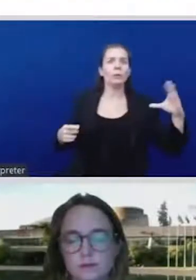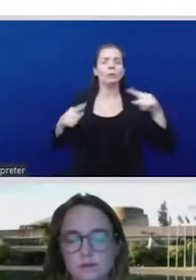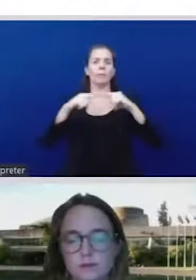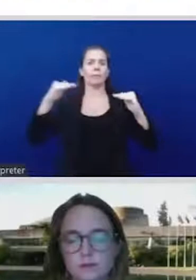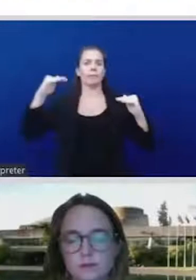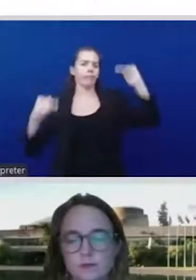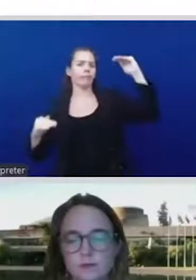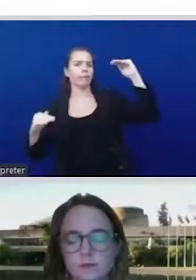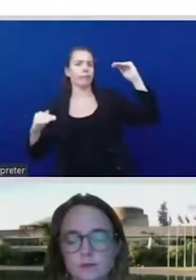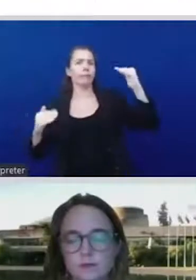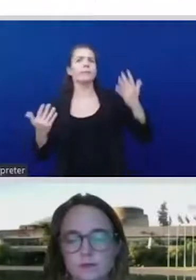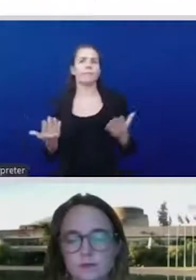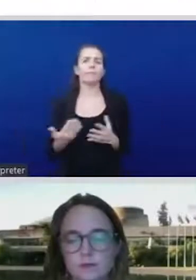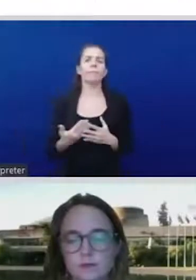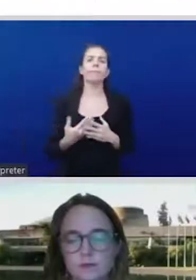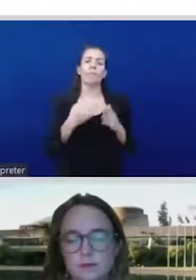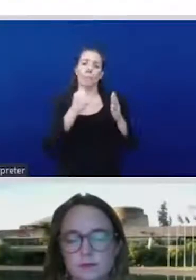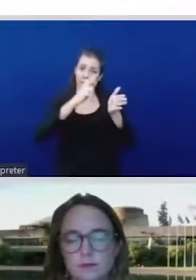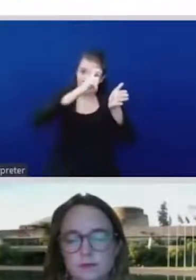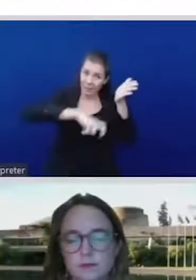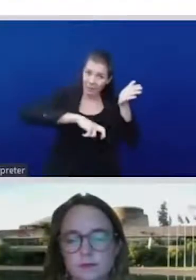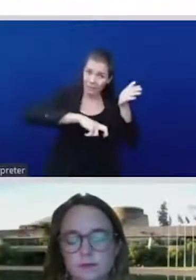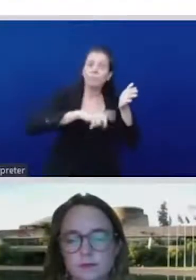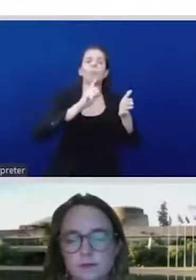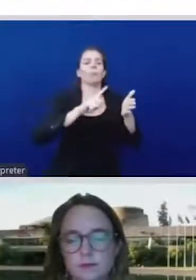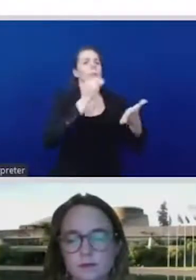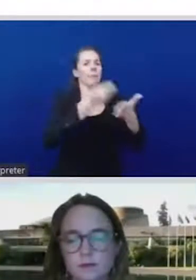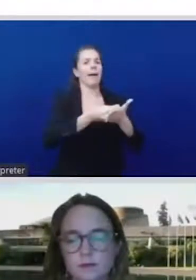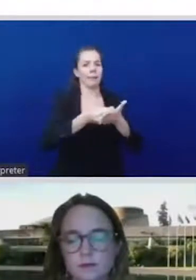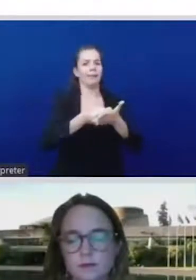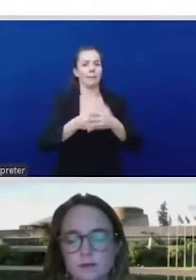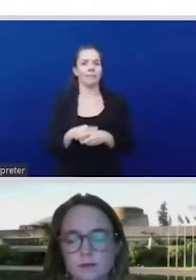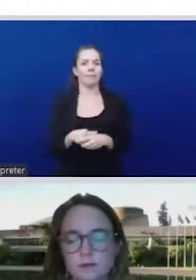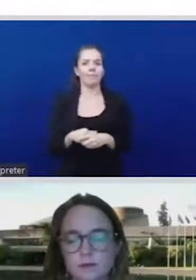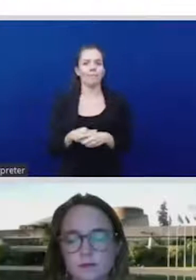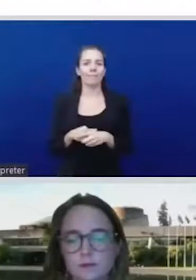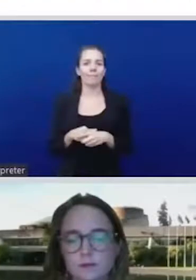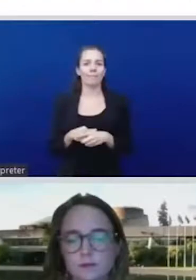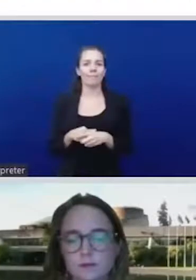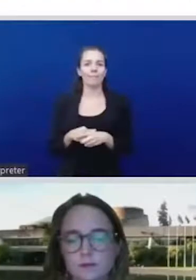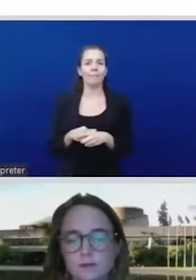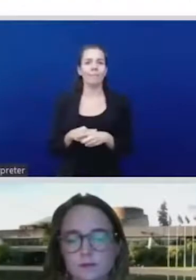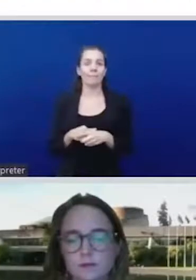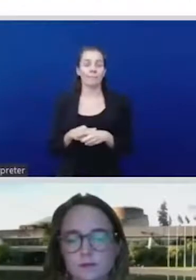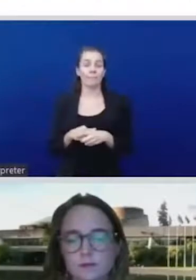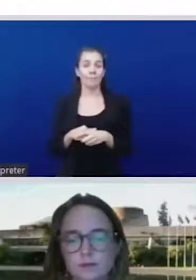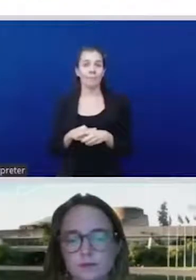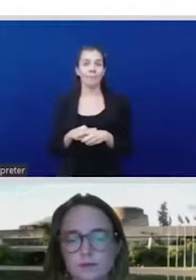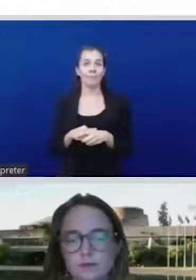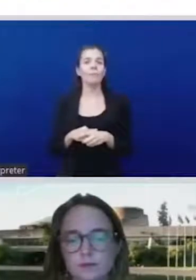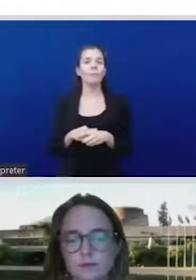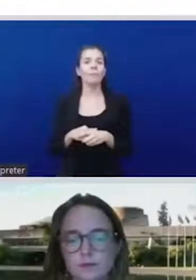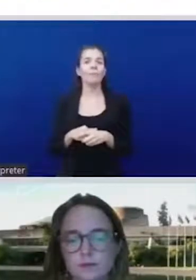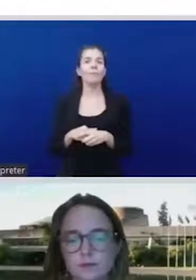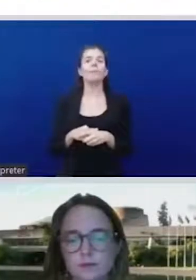amounts to wealthy shareholders rather than protecting jobs and conditions of else's indigenous women or